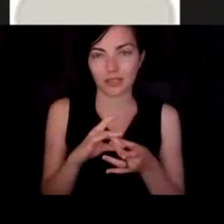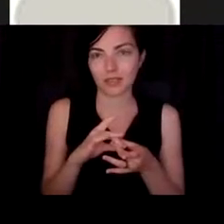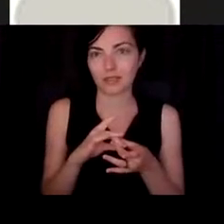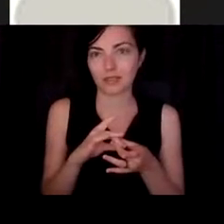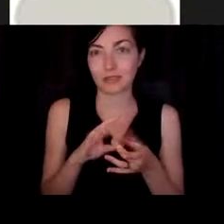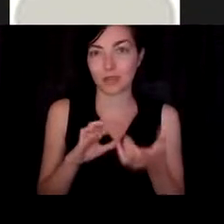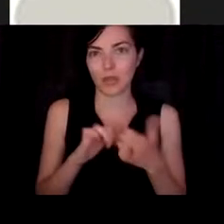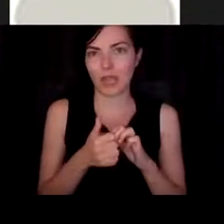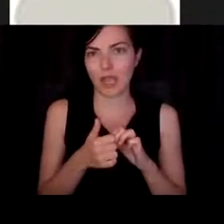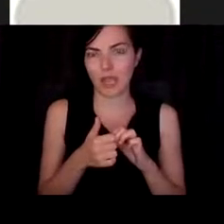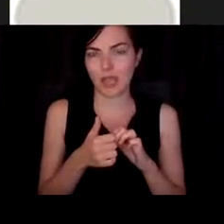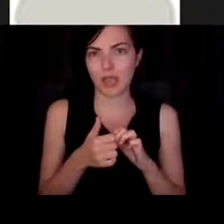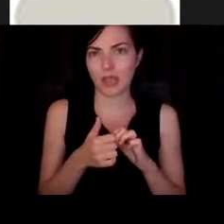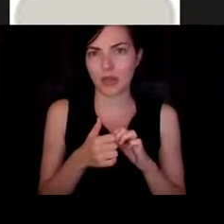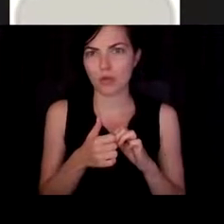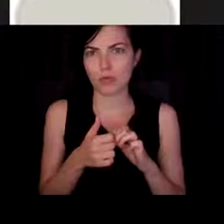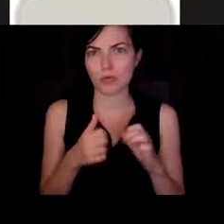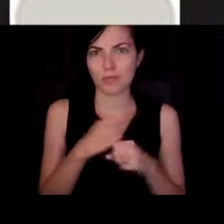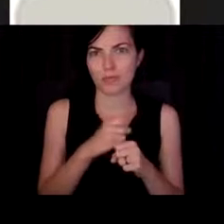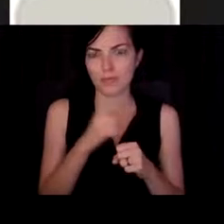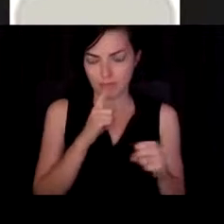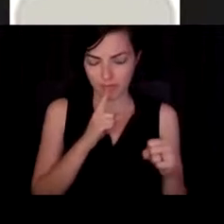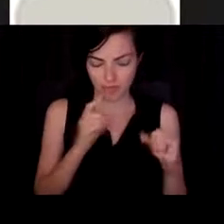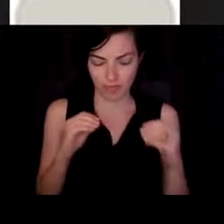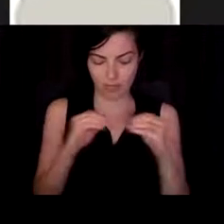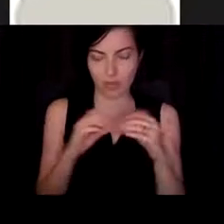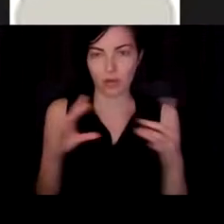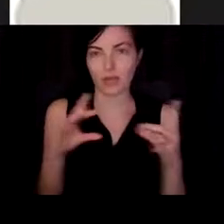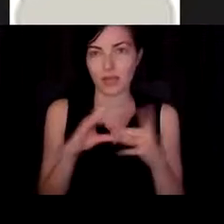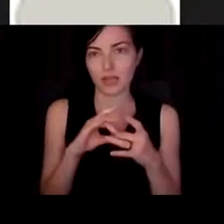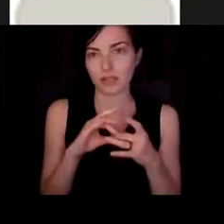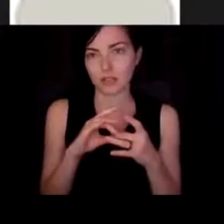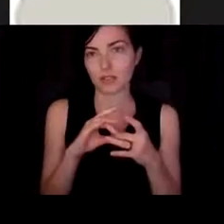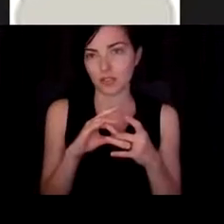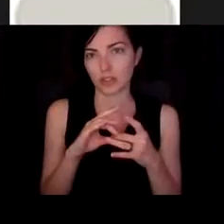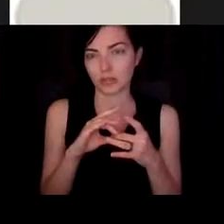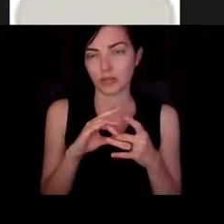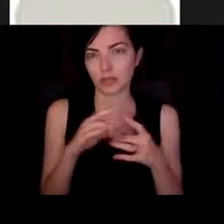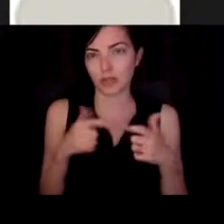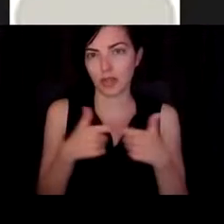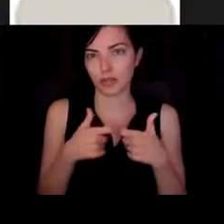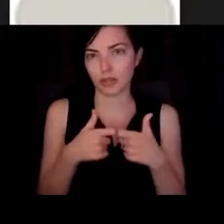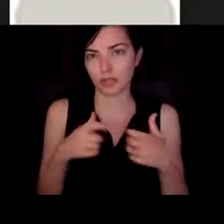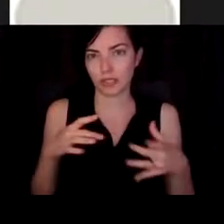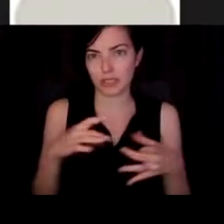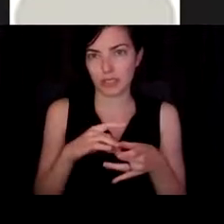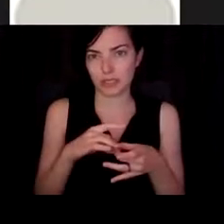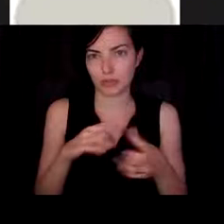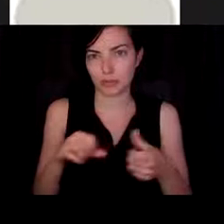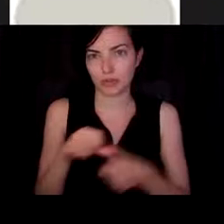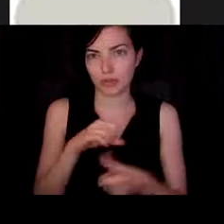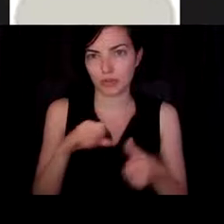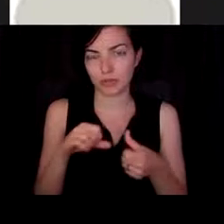make them more electrically connected to each other? And people have been looking at carbon nanotube toxicity